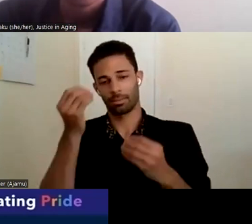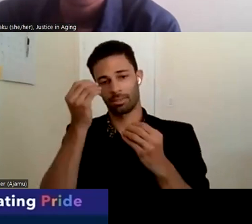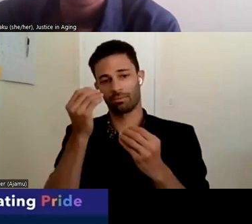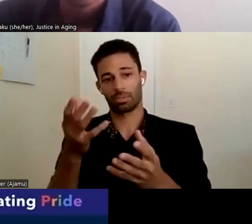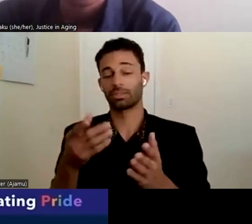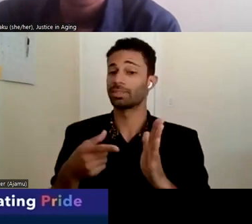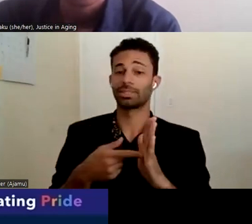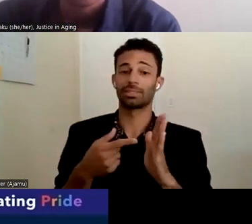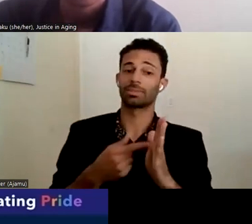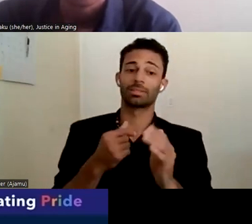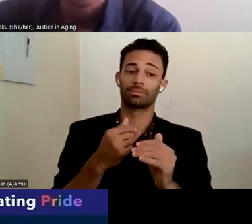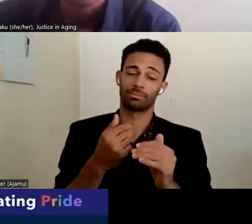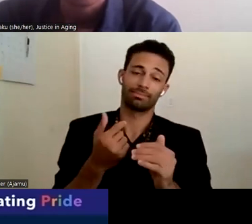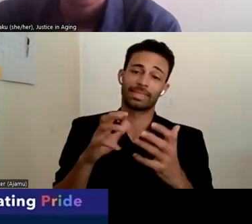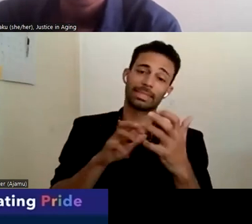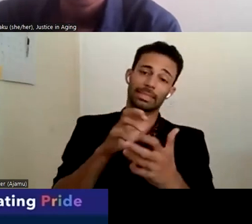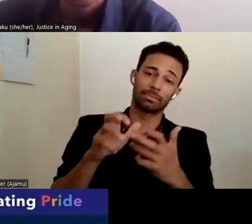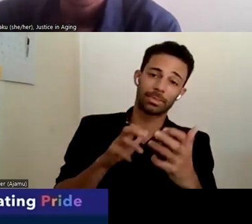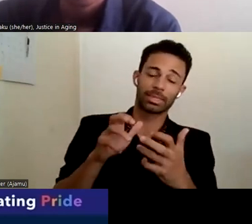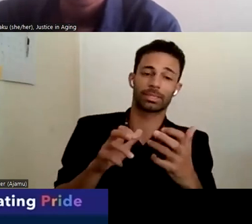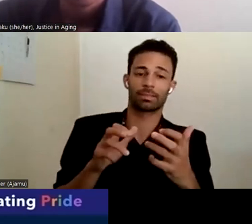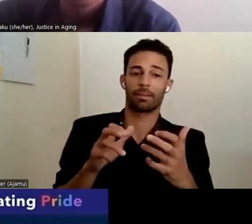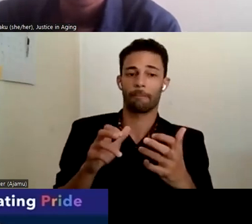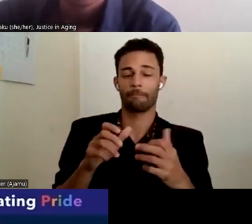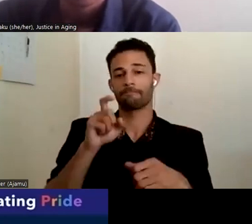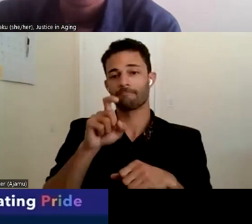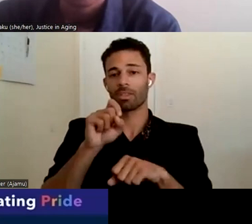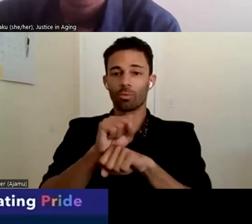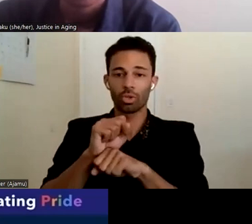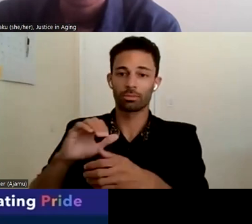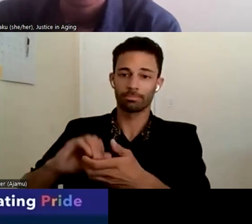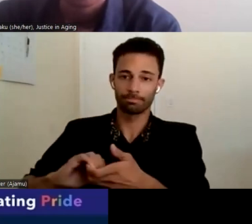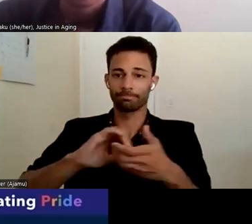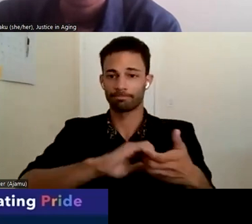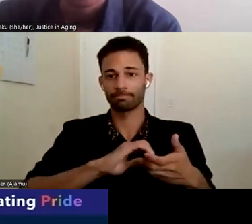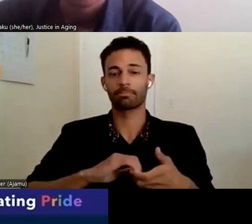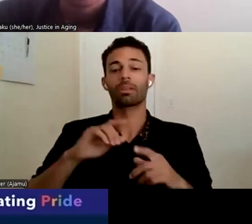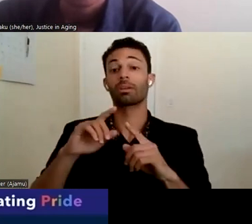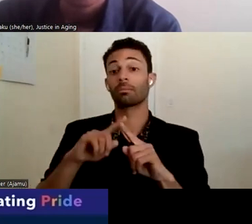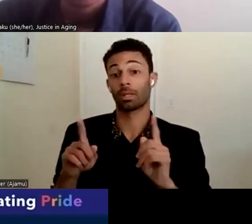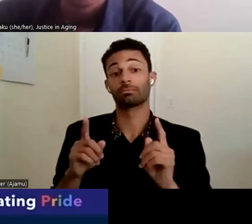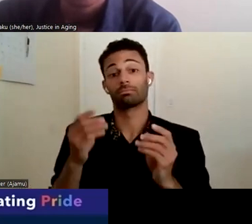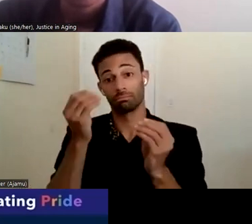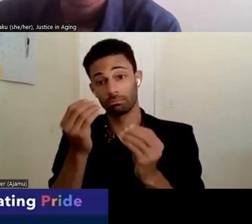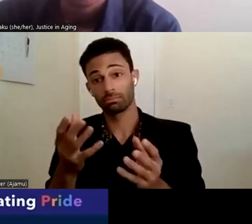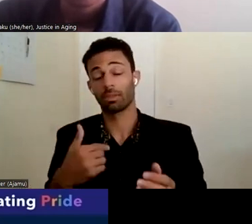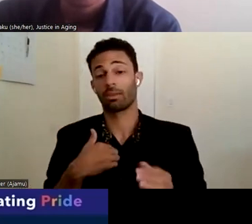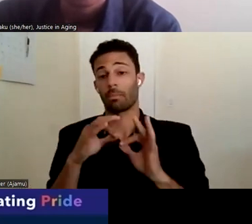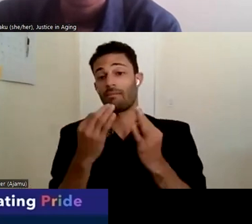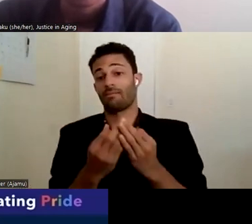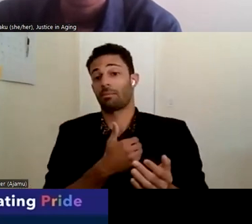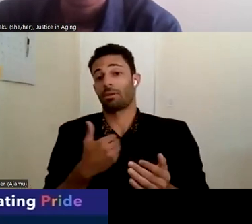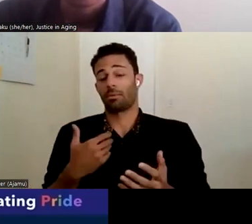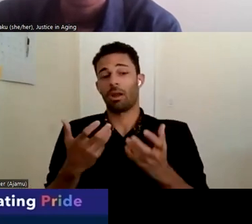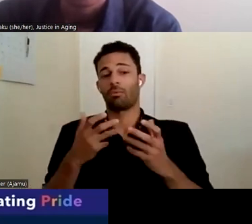it's not always, it's a mixture, right? And we have to work in partnership. And also, by the way, I'm a family member. So I want people to be